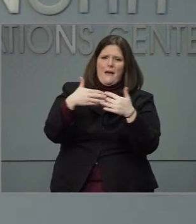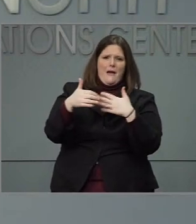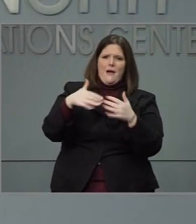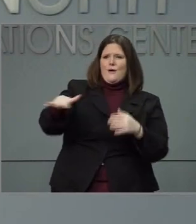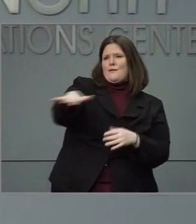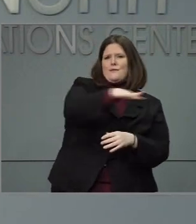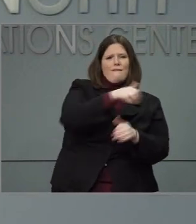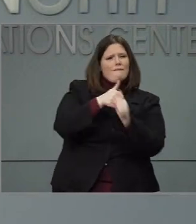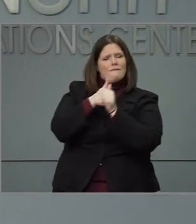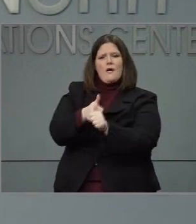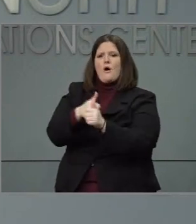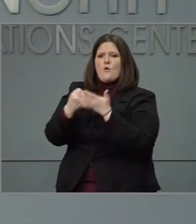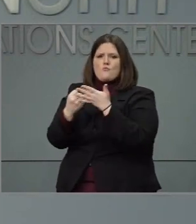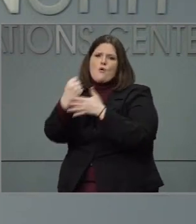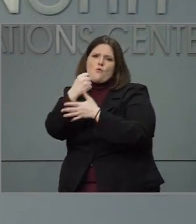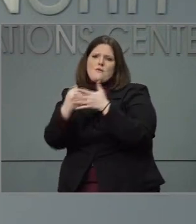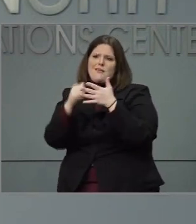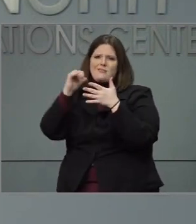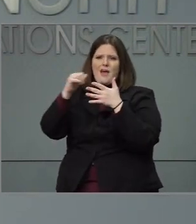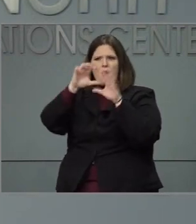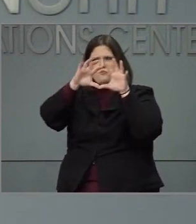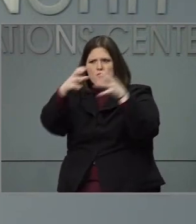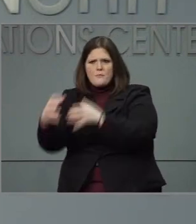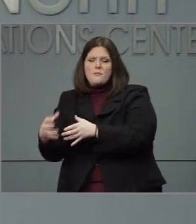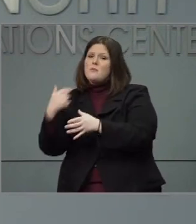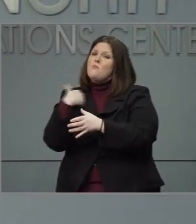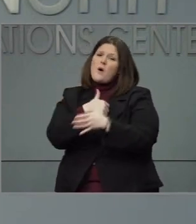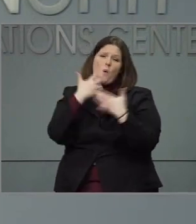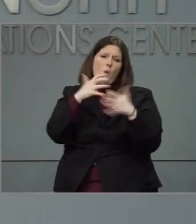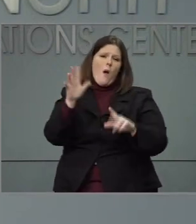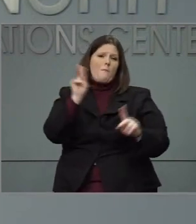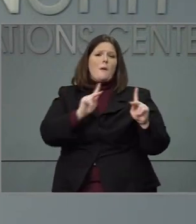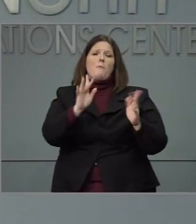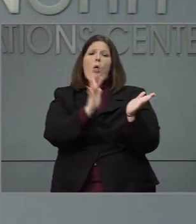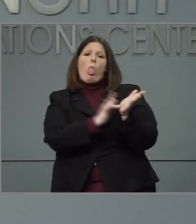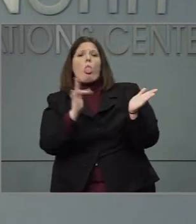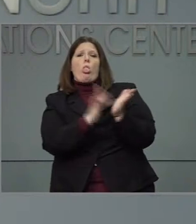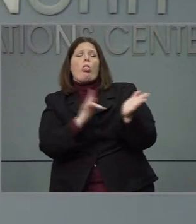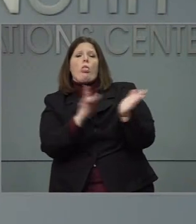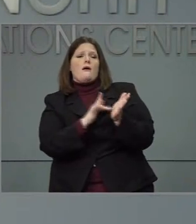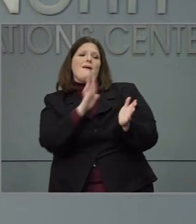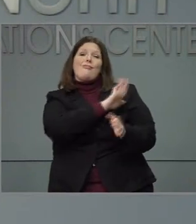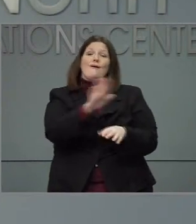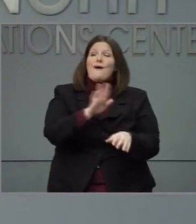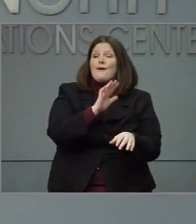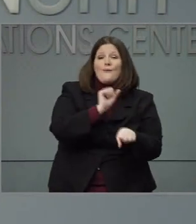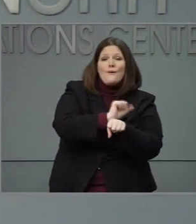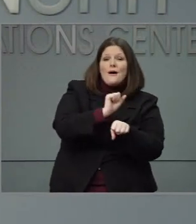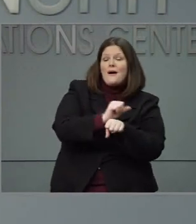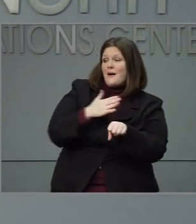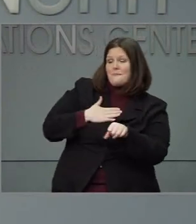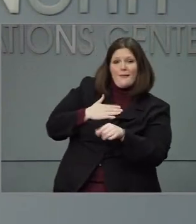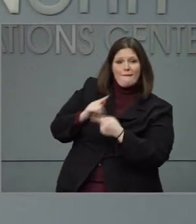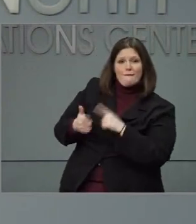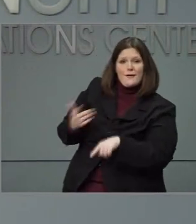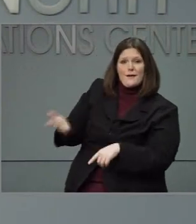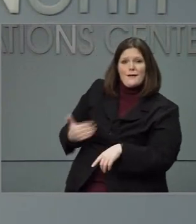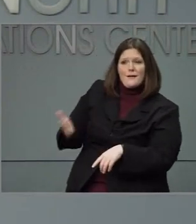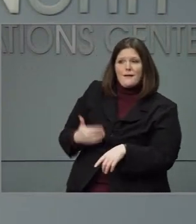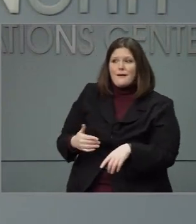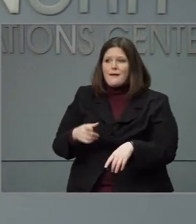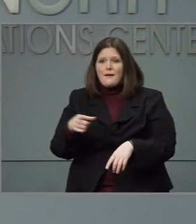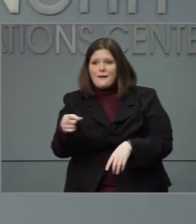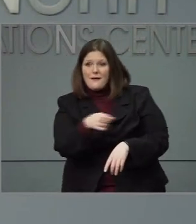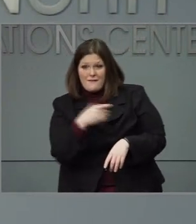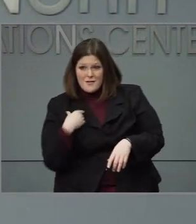and we don't want to see people taking advantage of this because of their position. Next question.